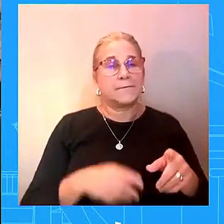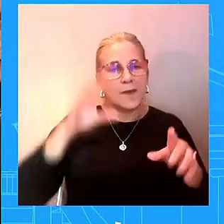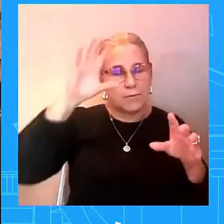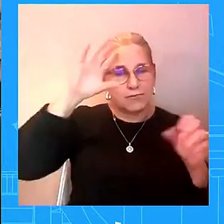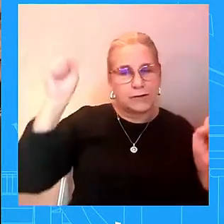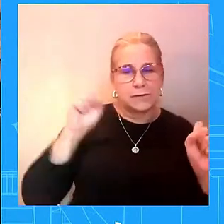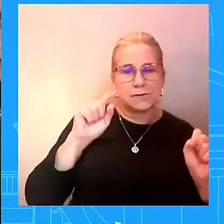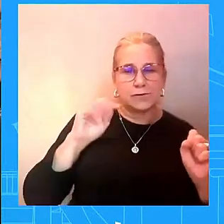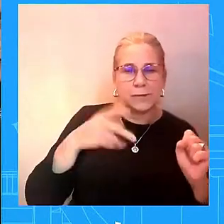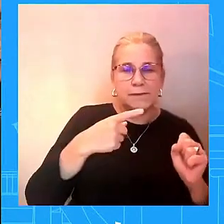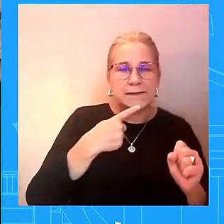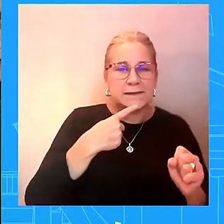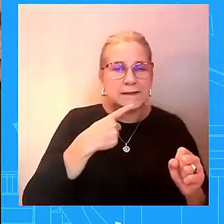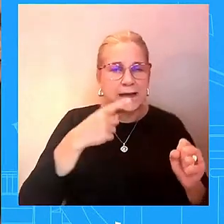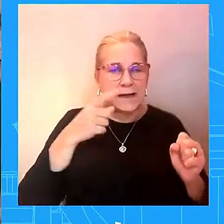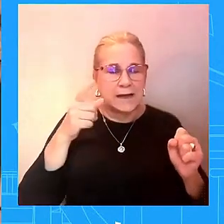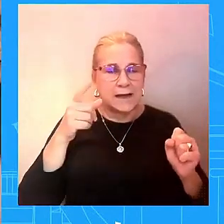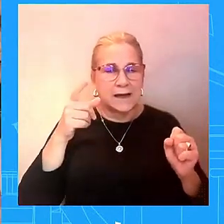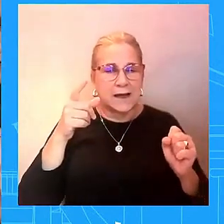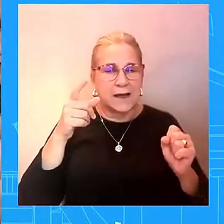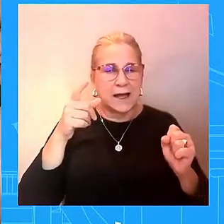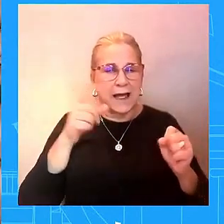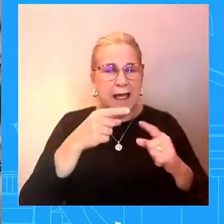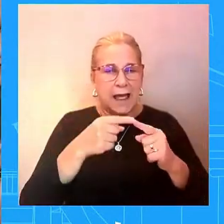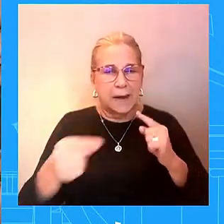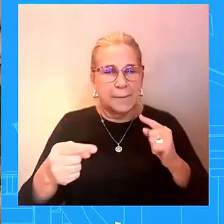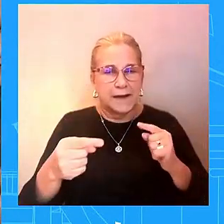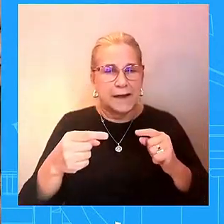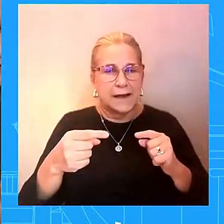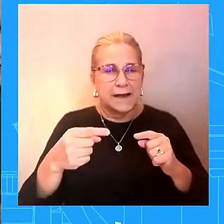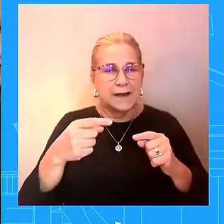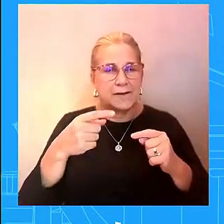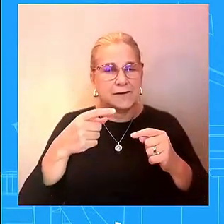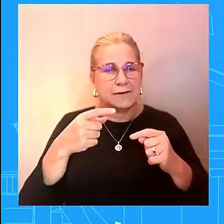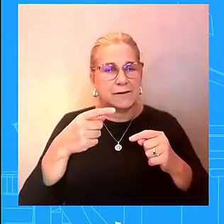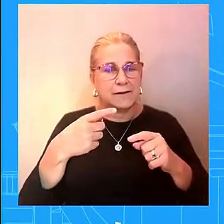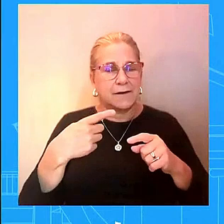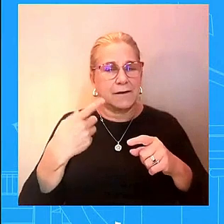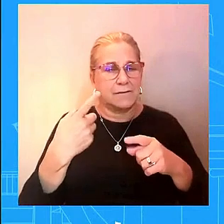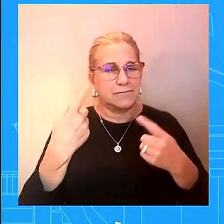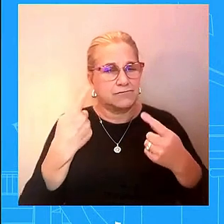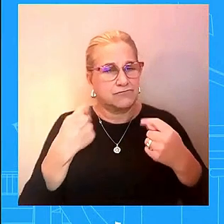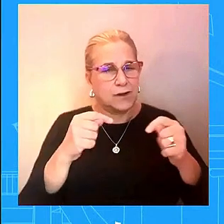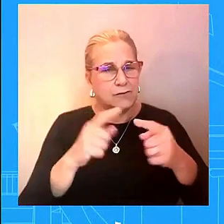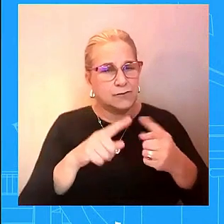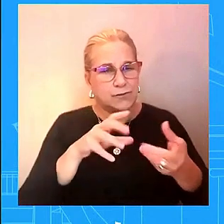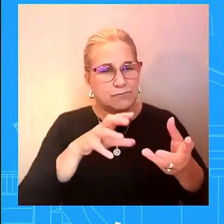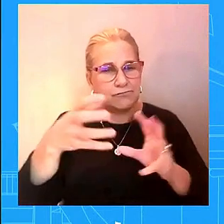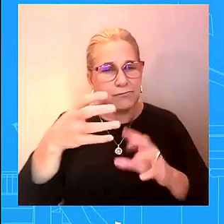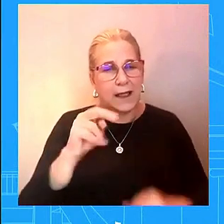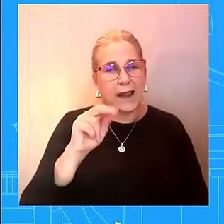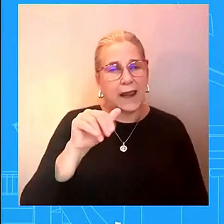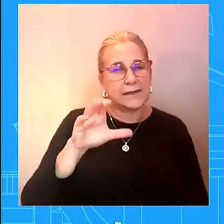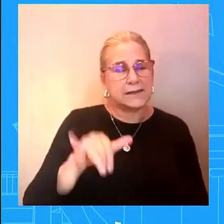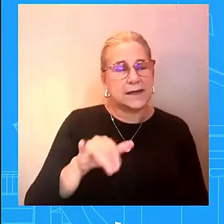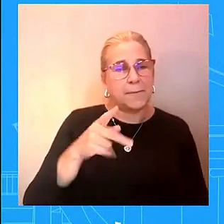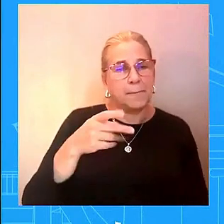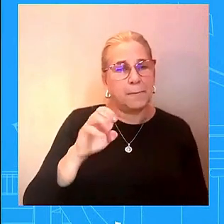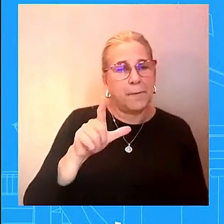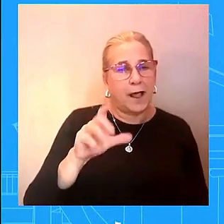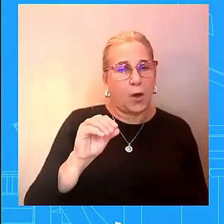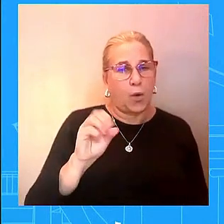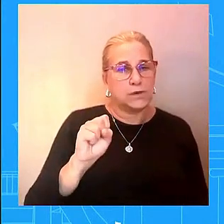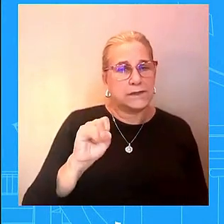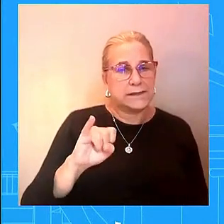it to former speaker nancy pelosi and adam schiff this weekend look it is that type of